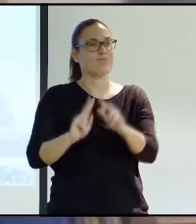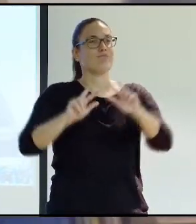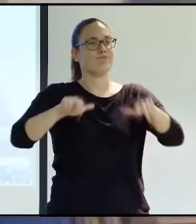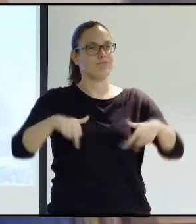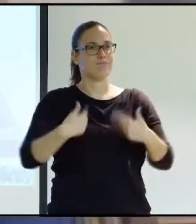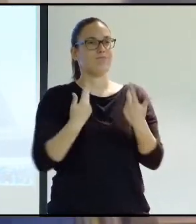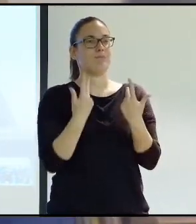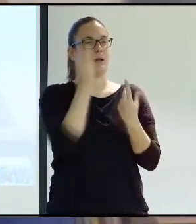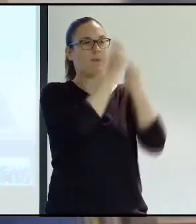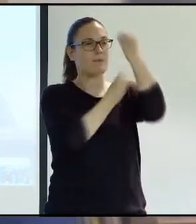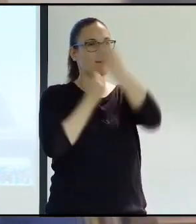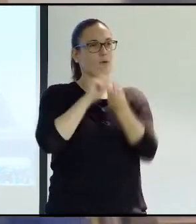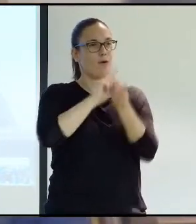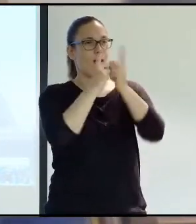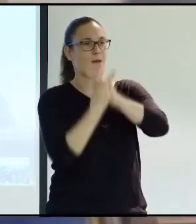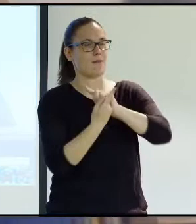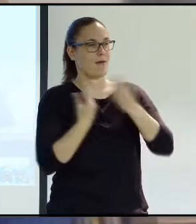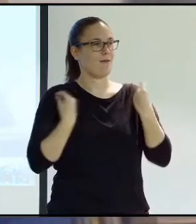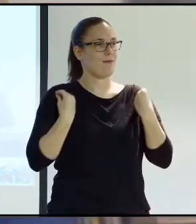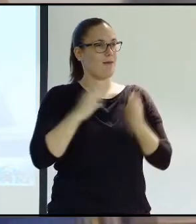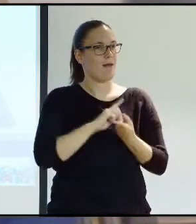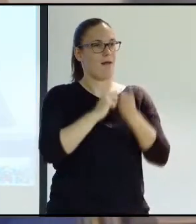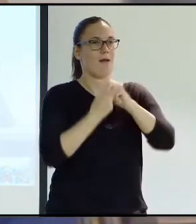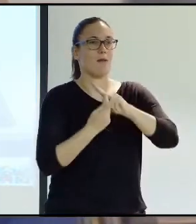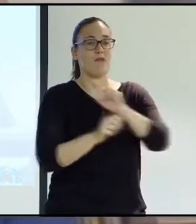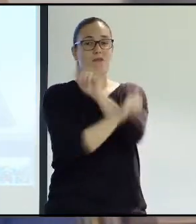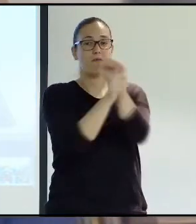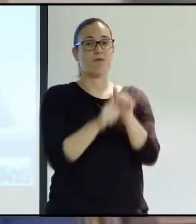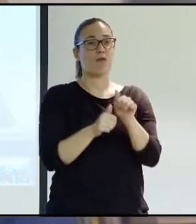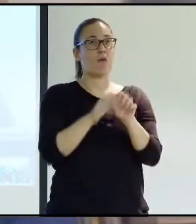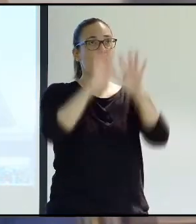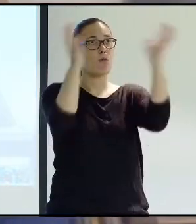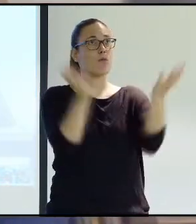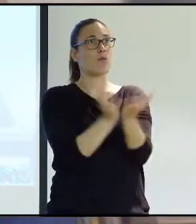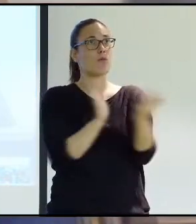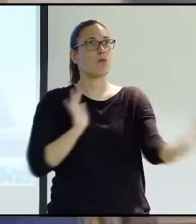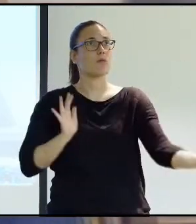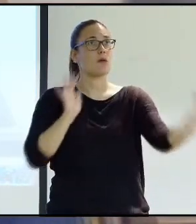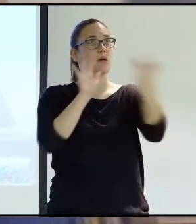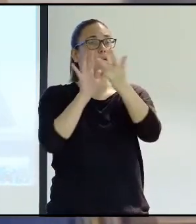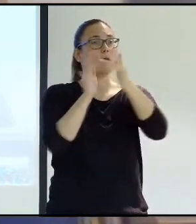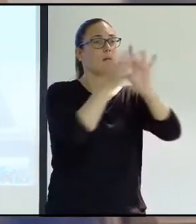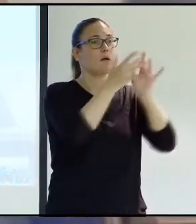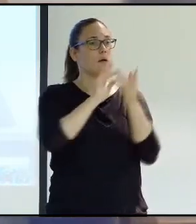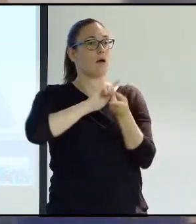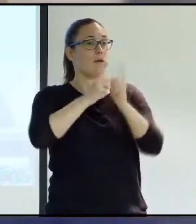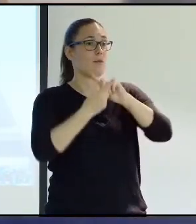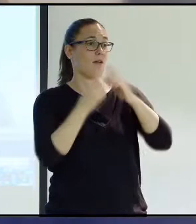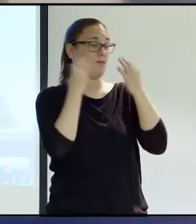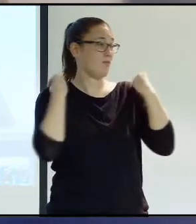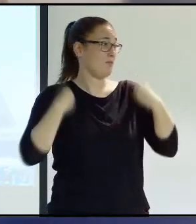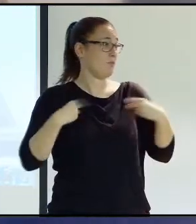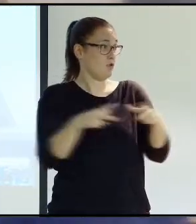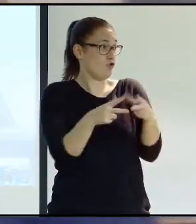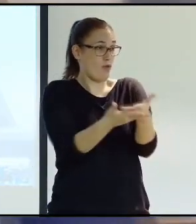tool that will allow people to change their lives, change the way they